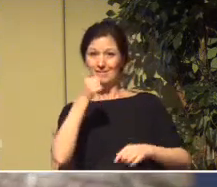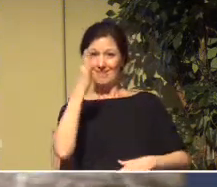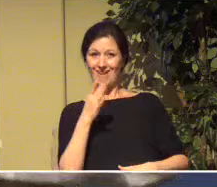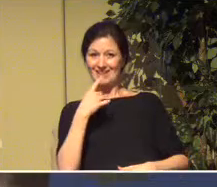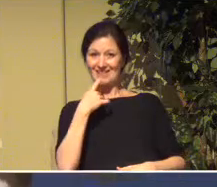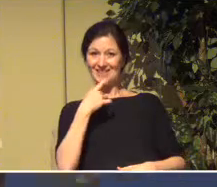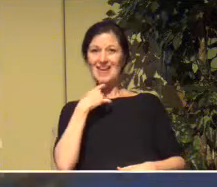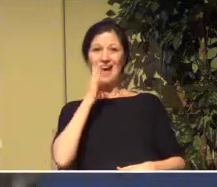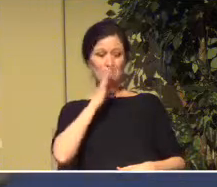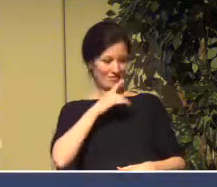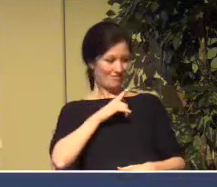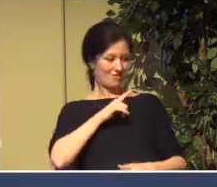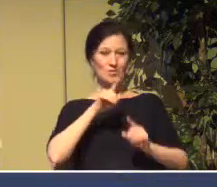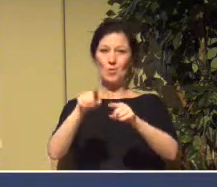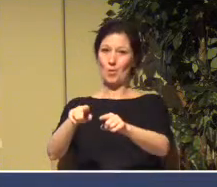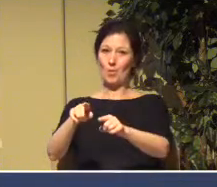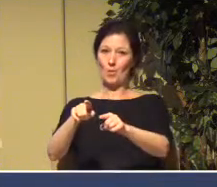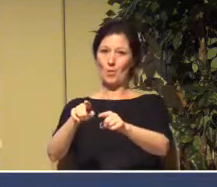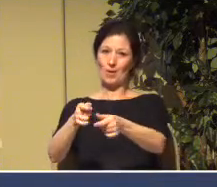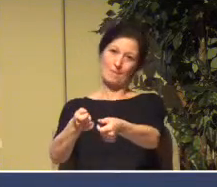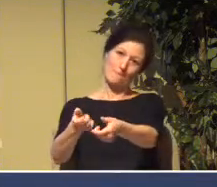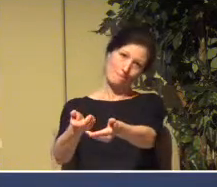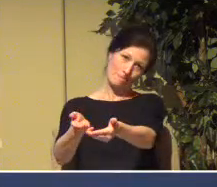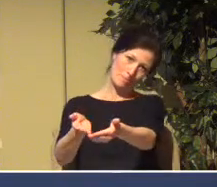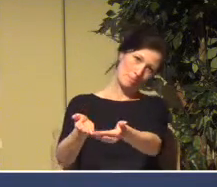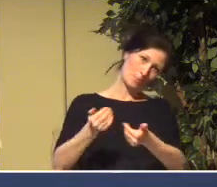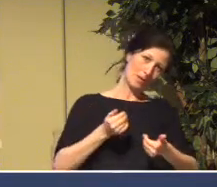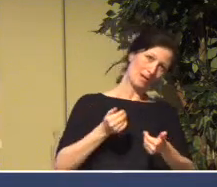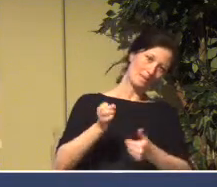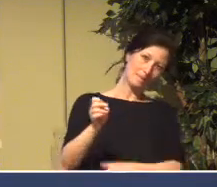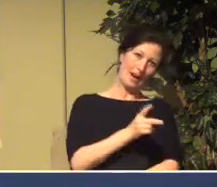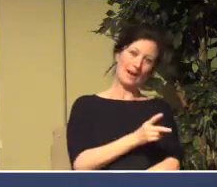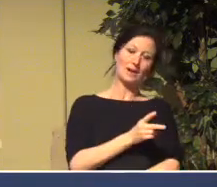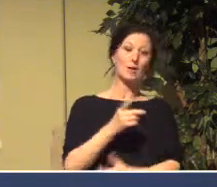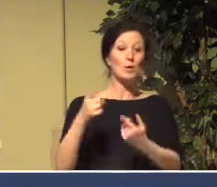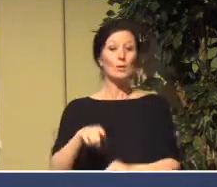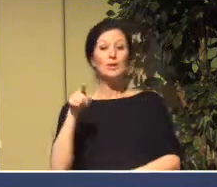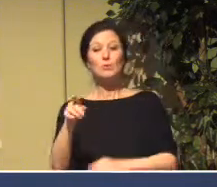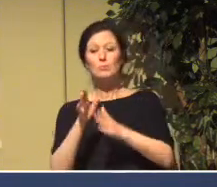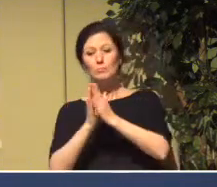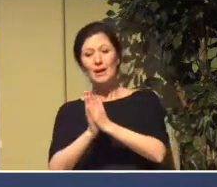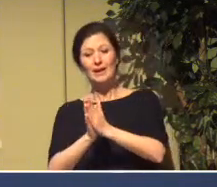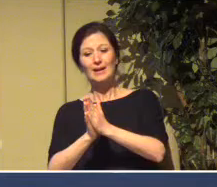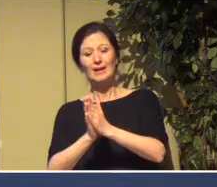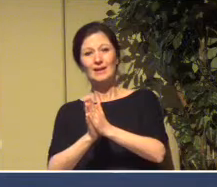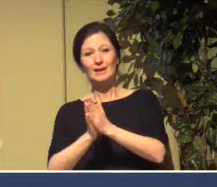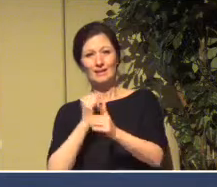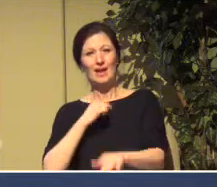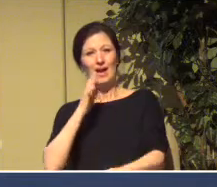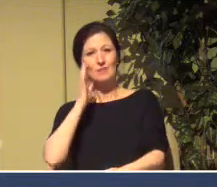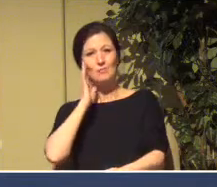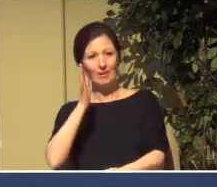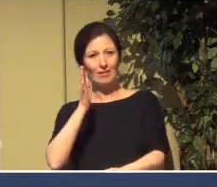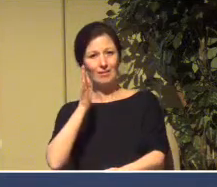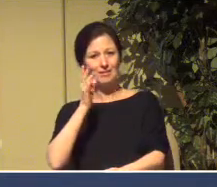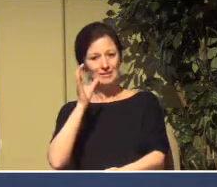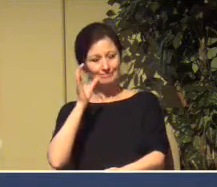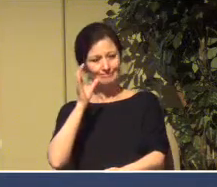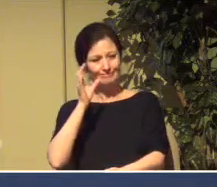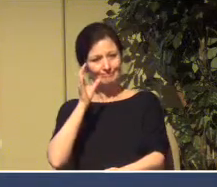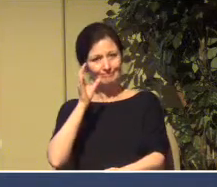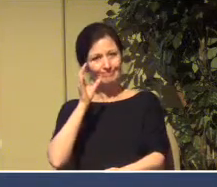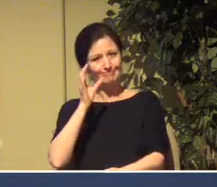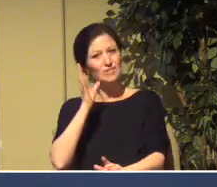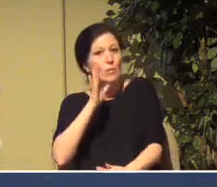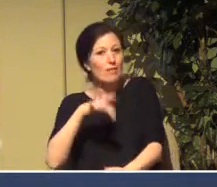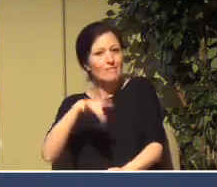And he says that when you pray, I will listen to you. And when you seek me, I will be found. And he's sending them